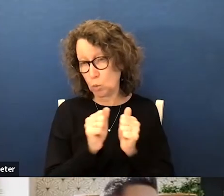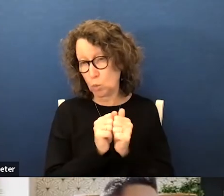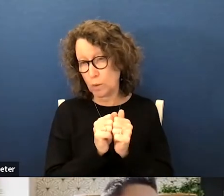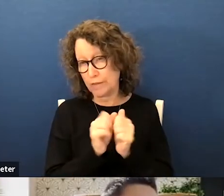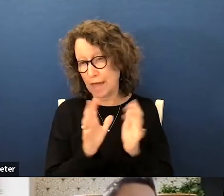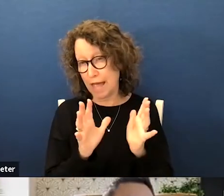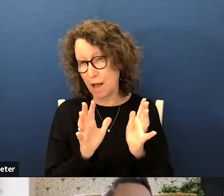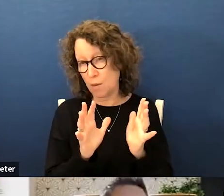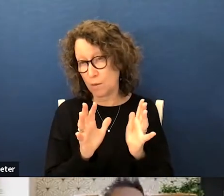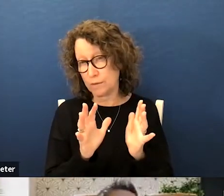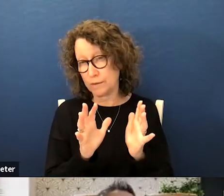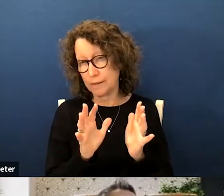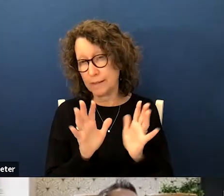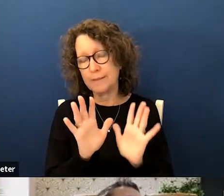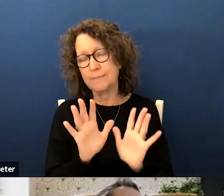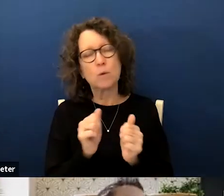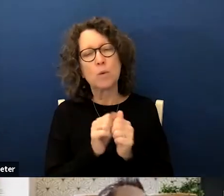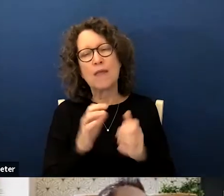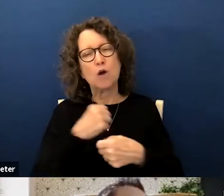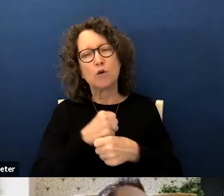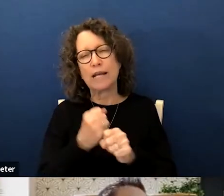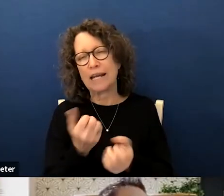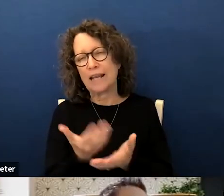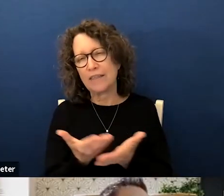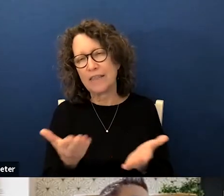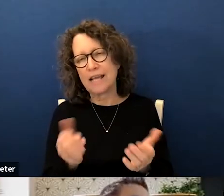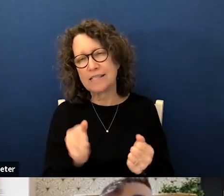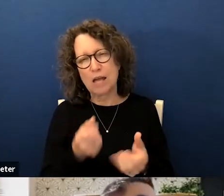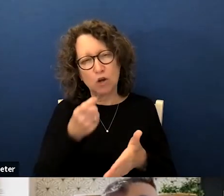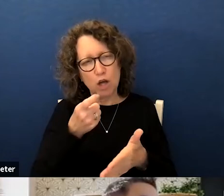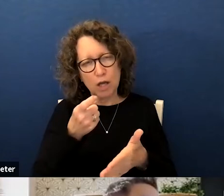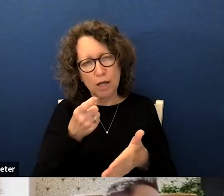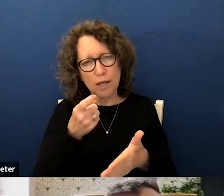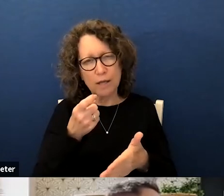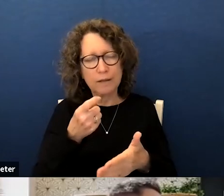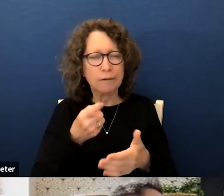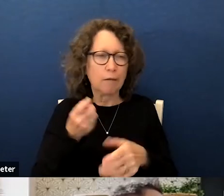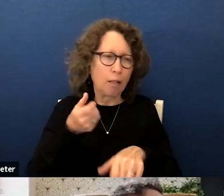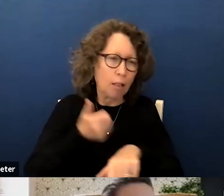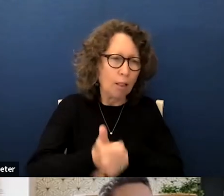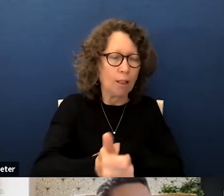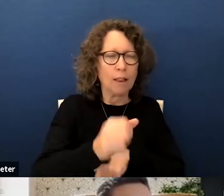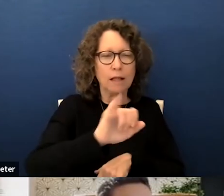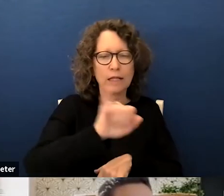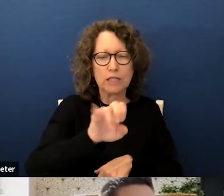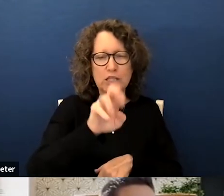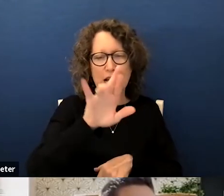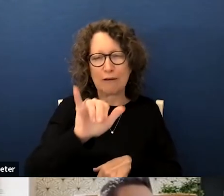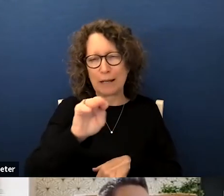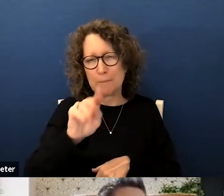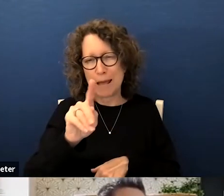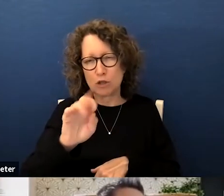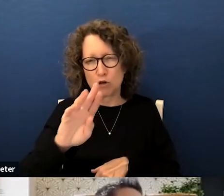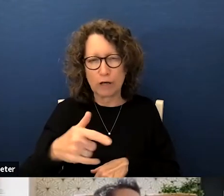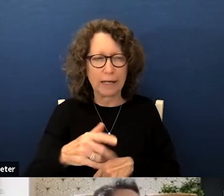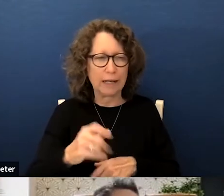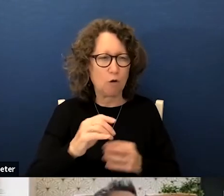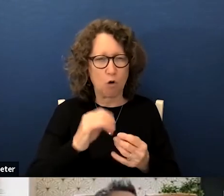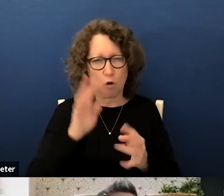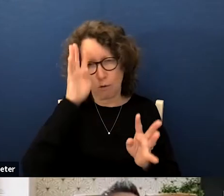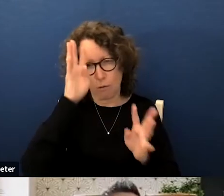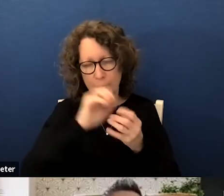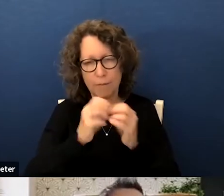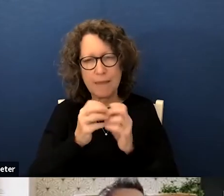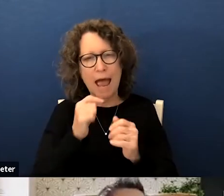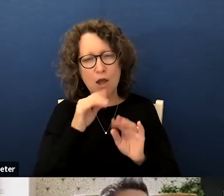looking without creating without things that could constitute gerrymandering or stacking packing um how you can shift